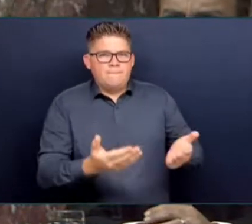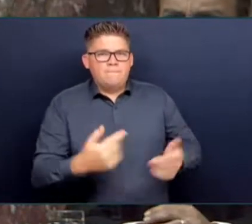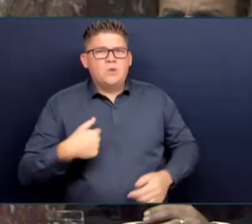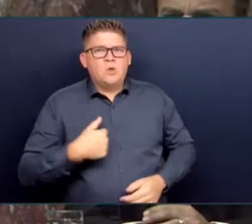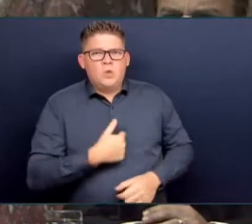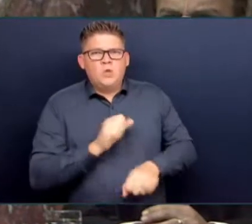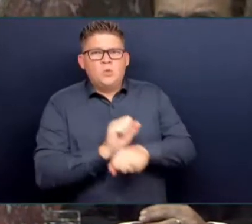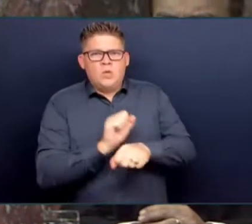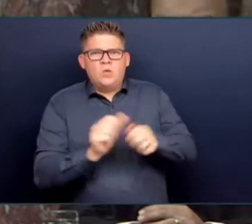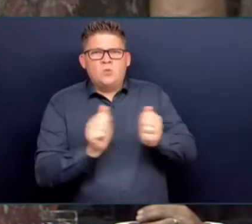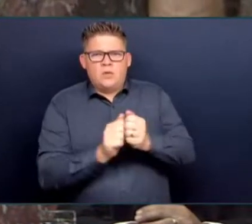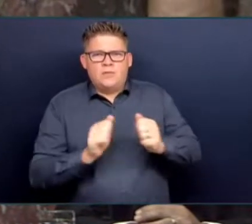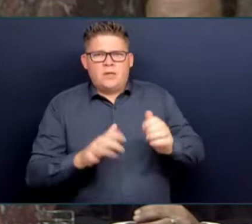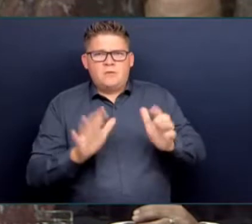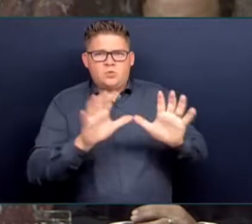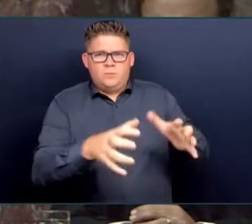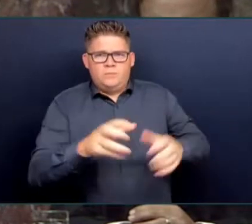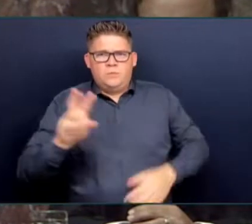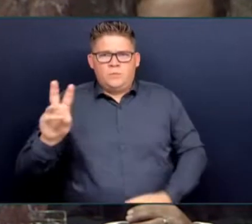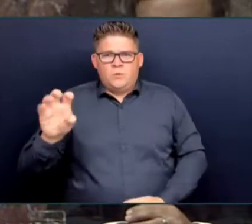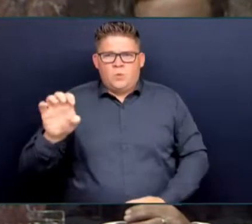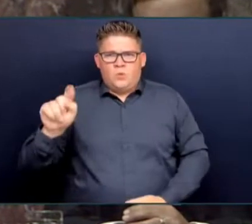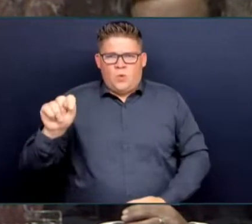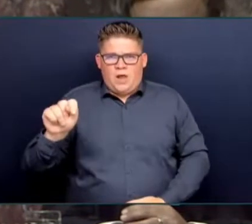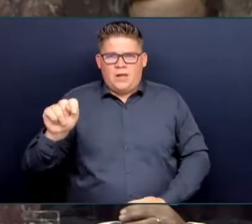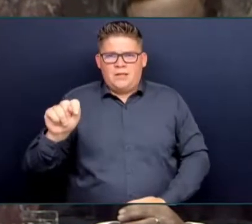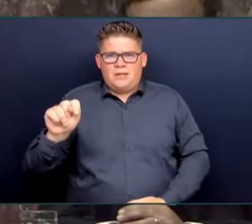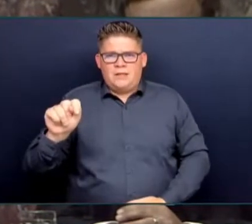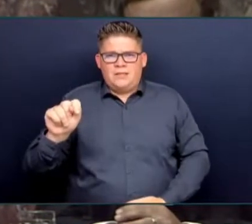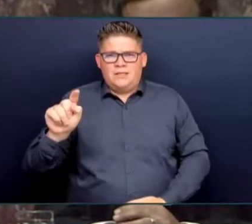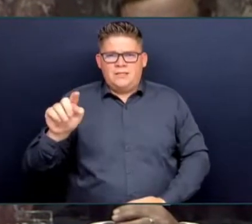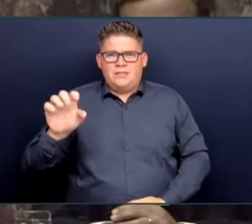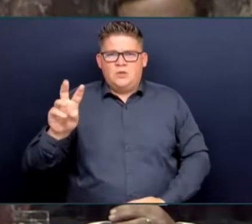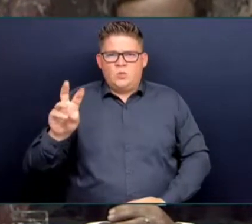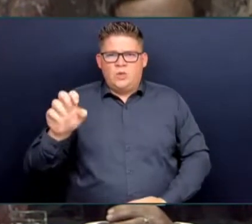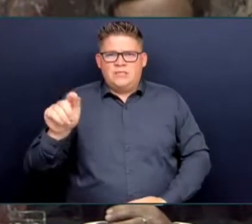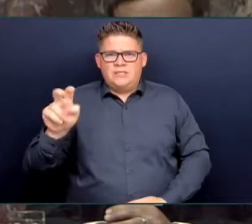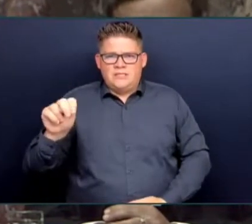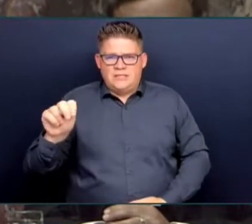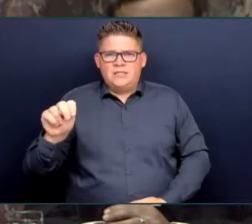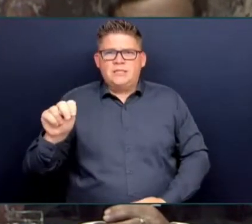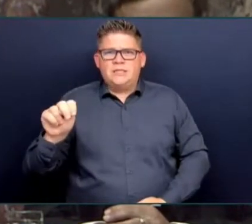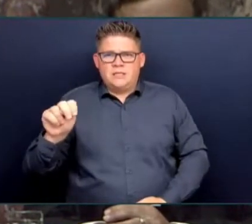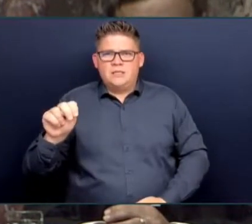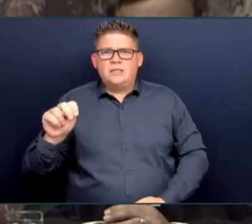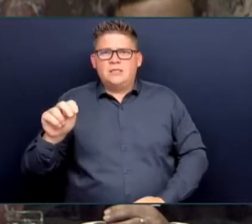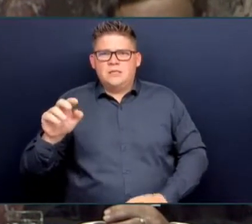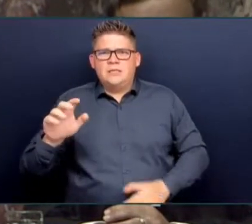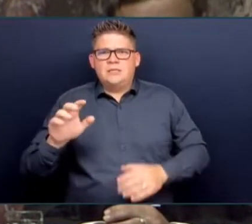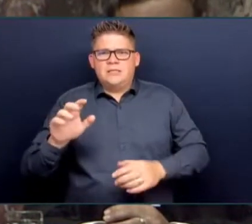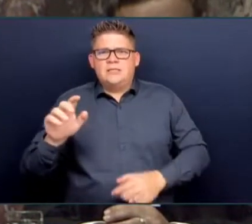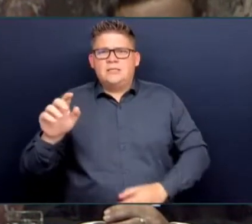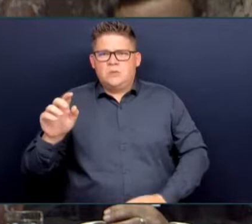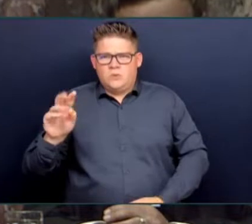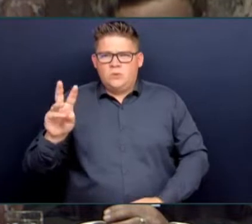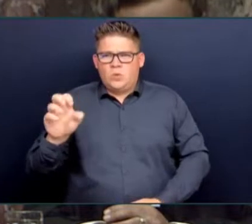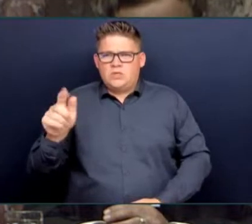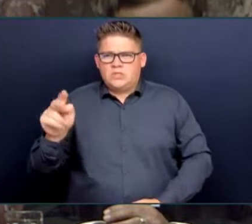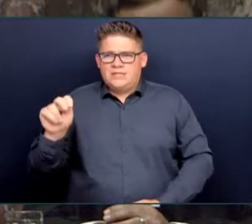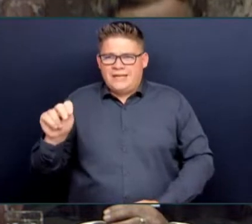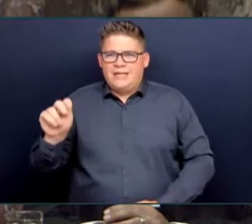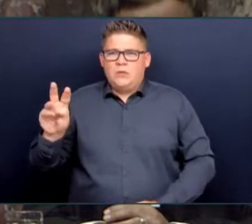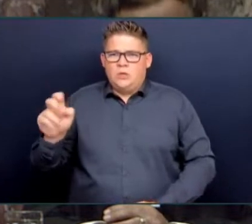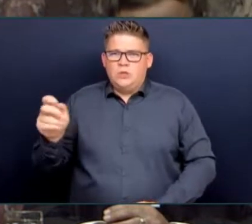government to attend a summit. We continue to hope that that will take place. Mr. Speaker, the root of this problem, as the member well knows,